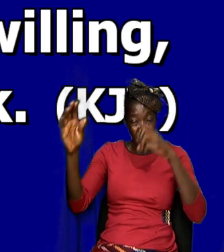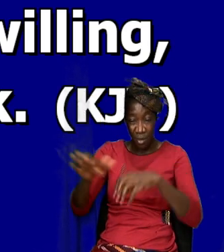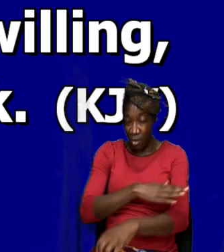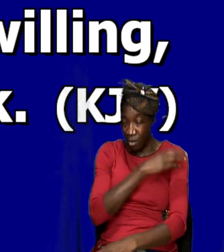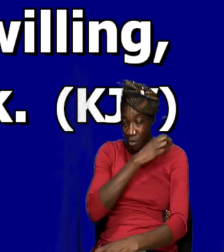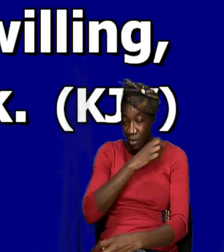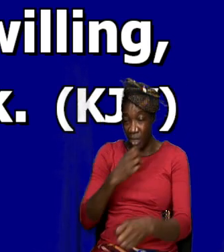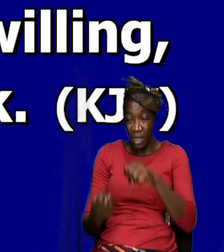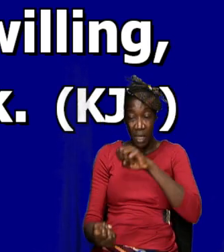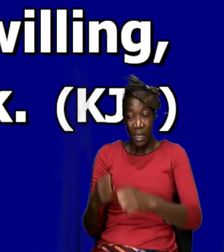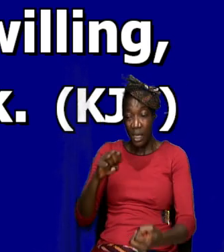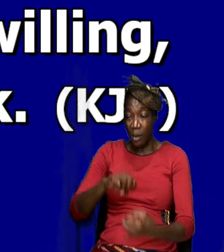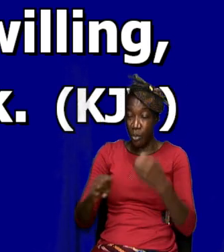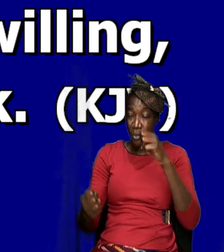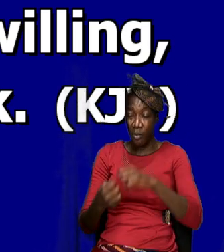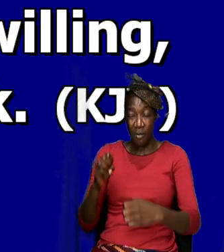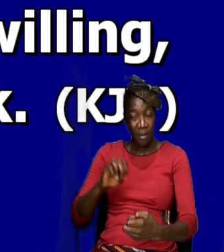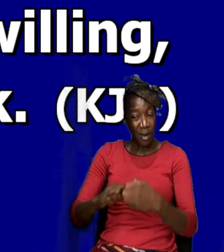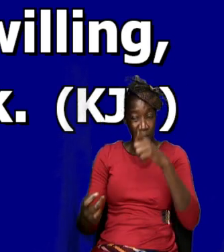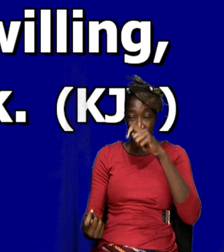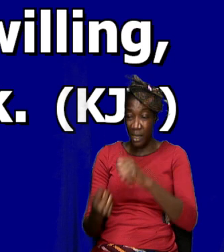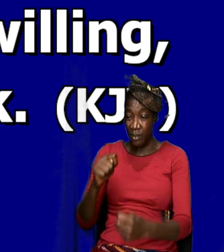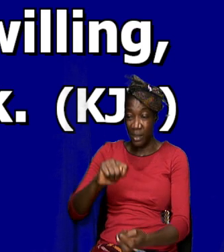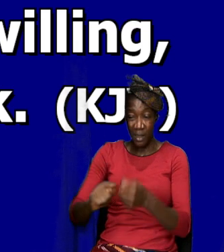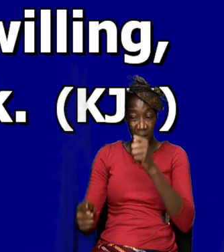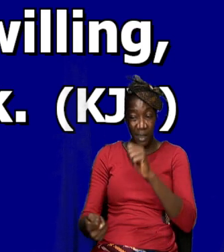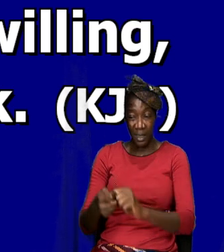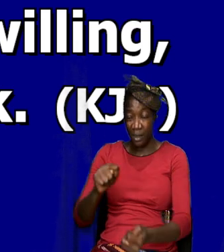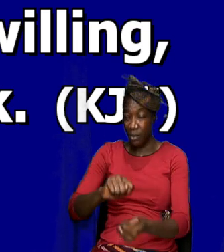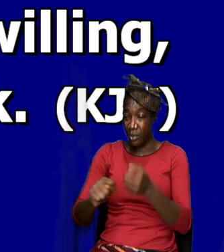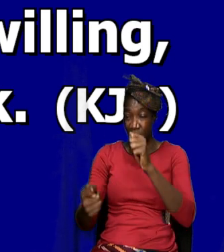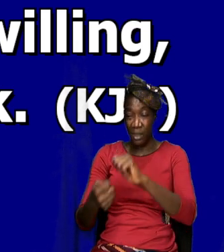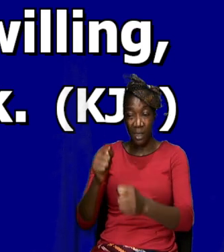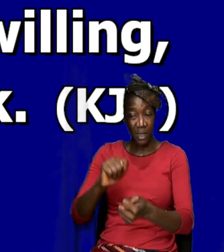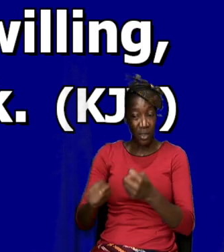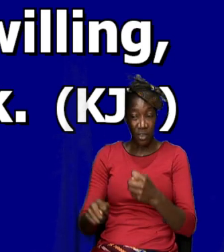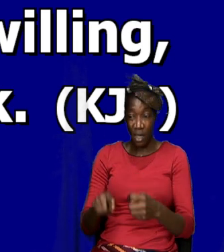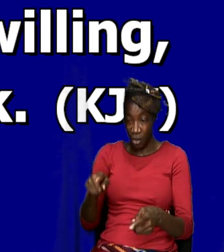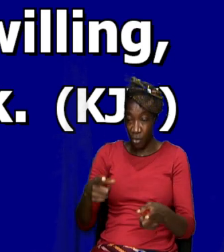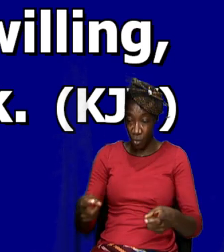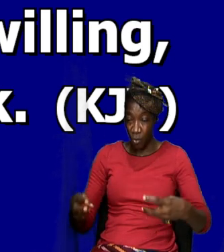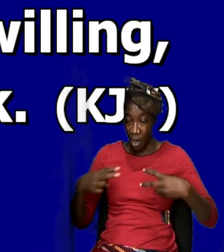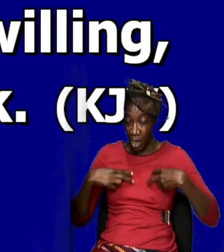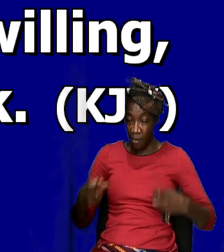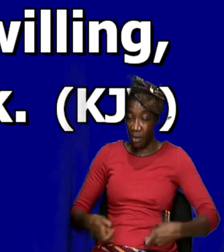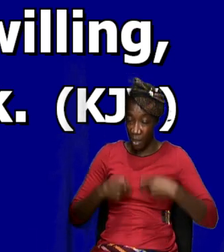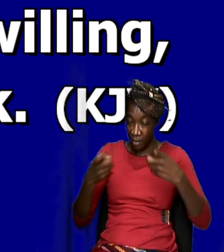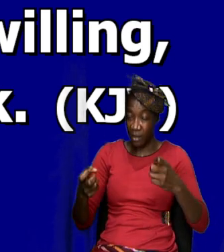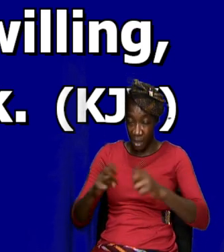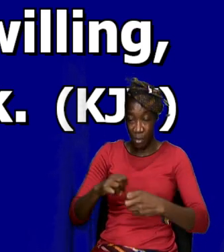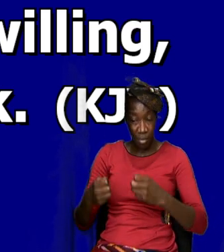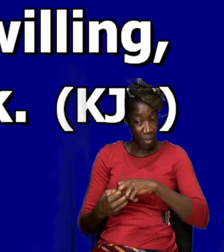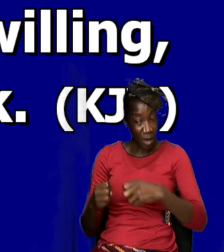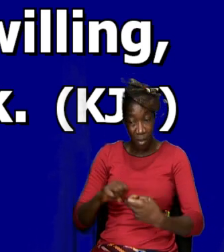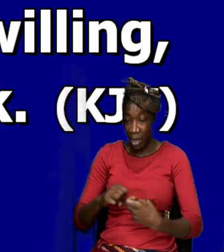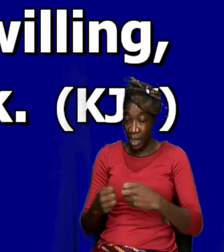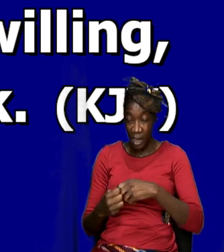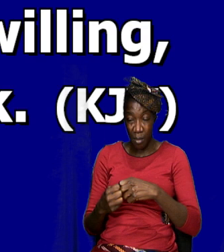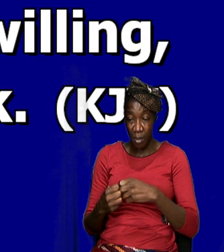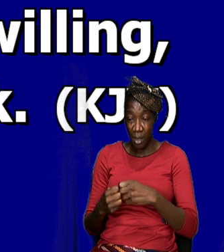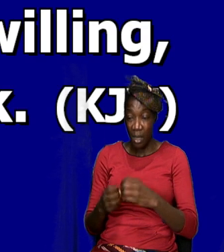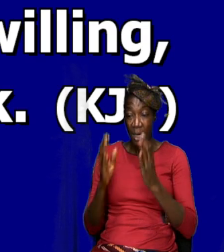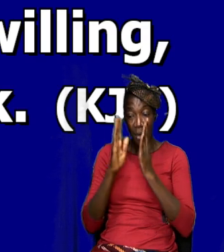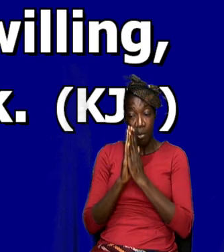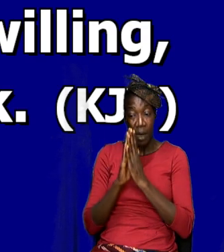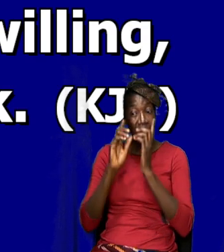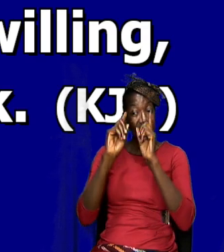a problem that if you have a sin problem then prayer is the answer that's what